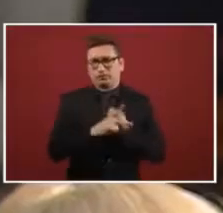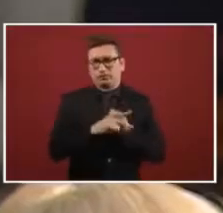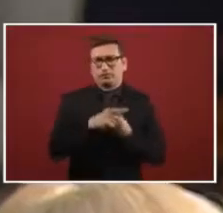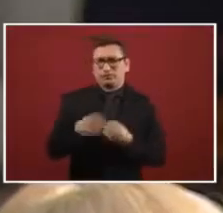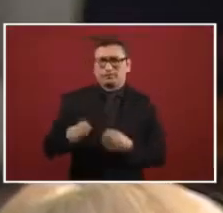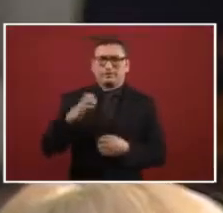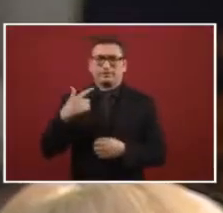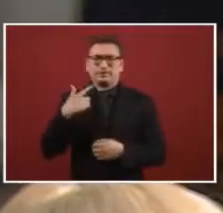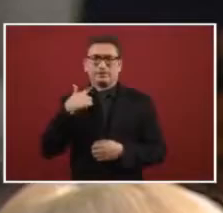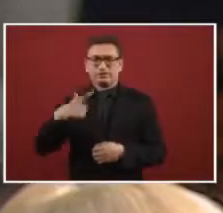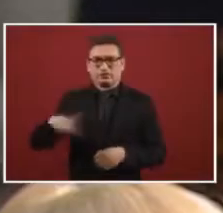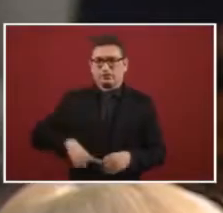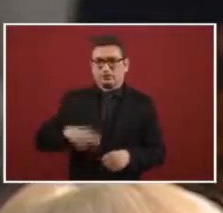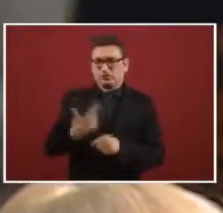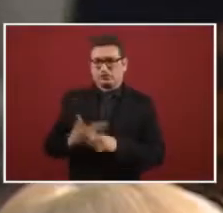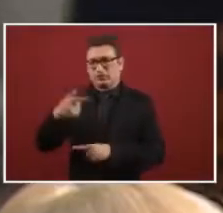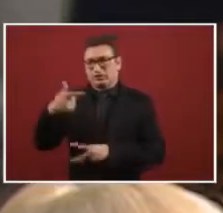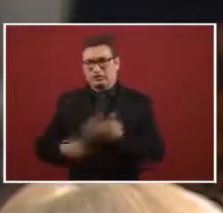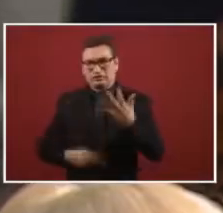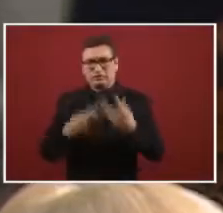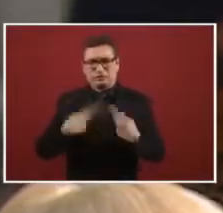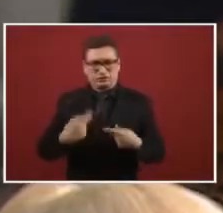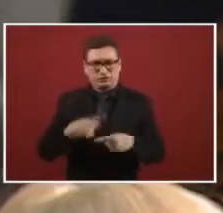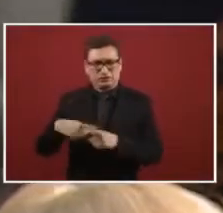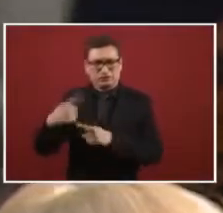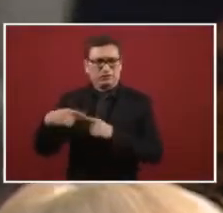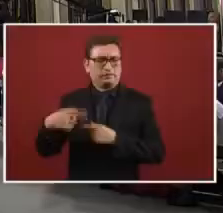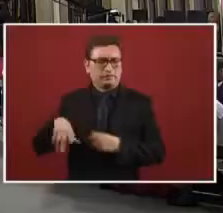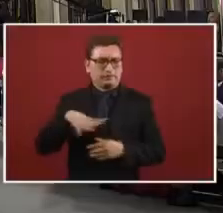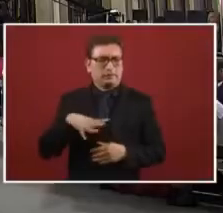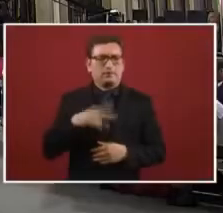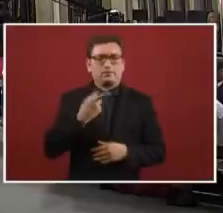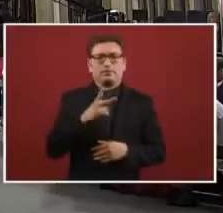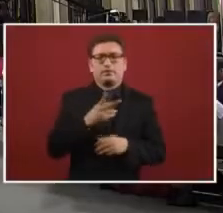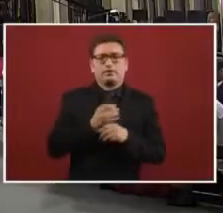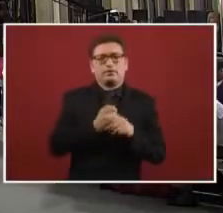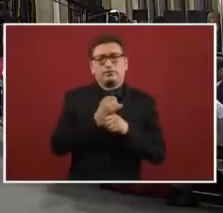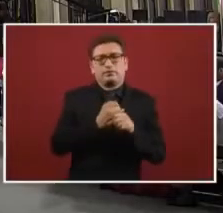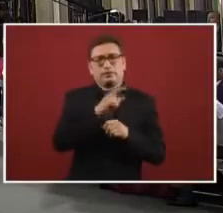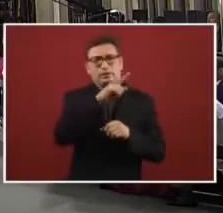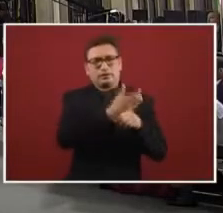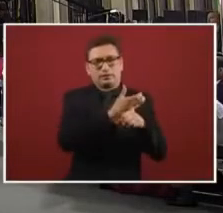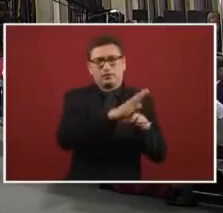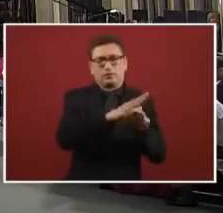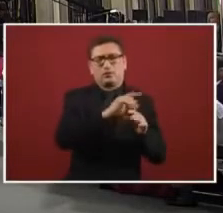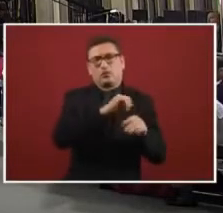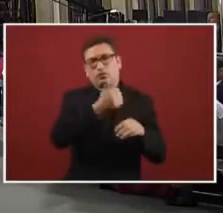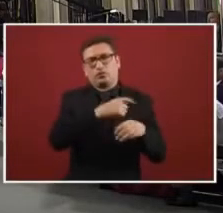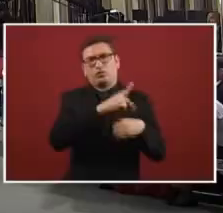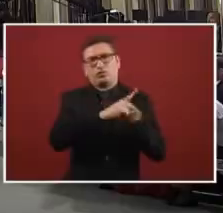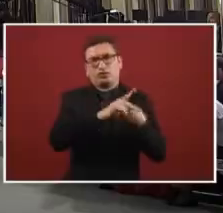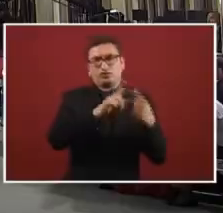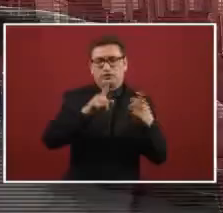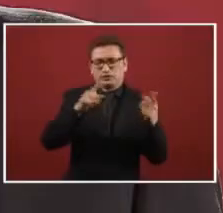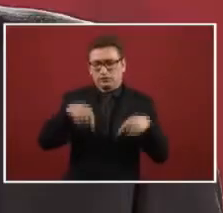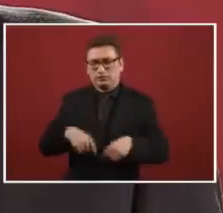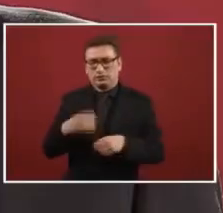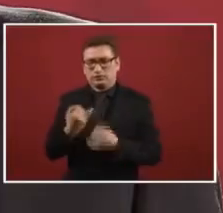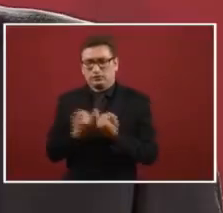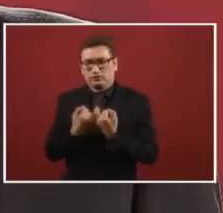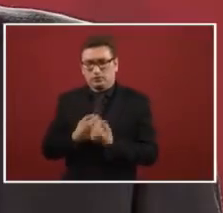country related to ex-governors. But the investigations that are done here in Mexico,